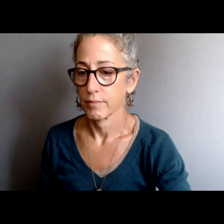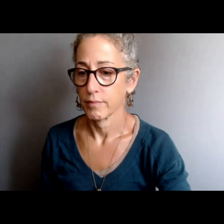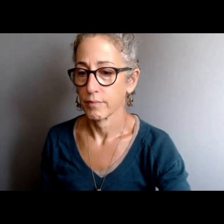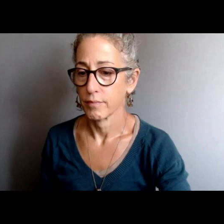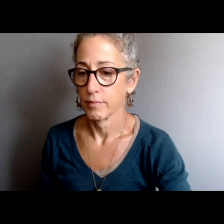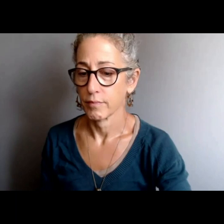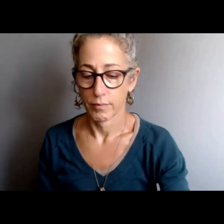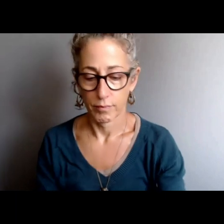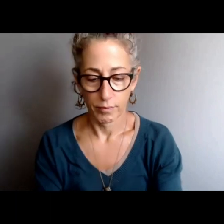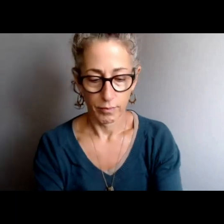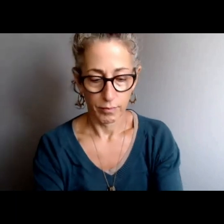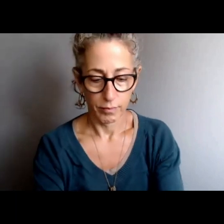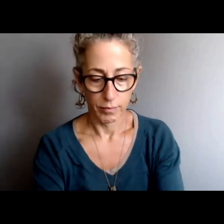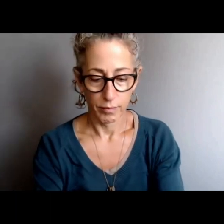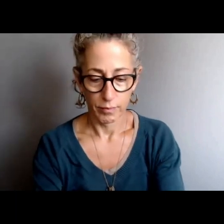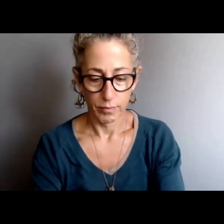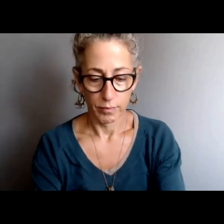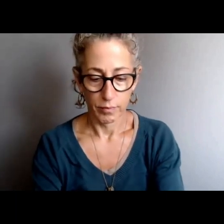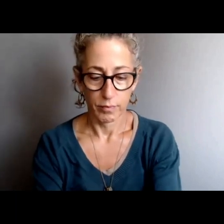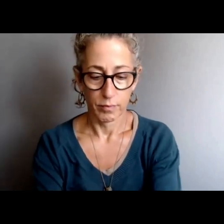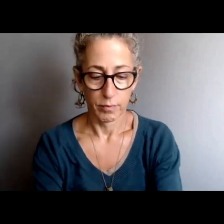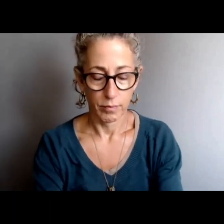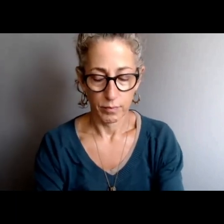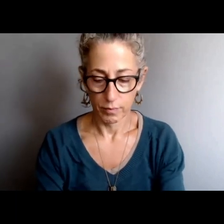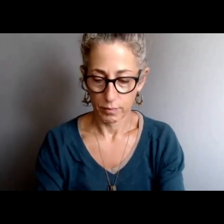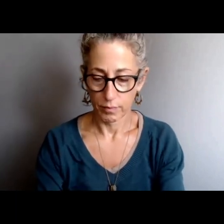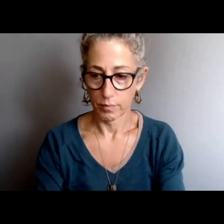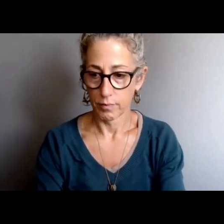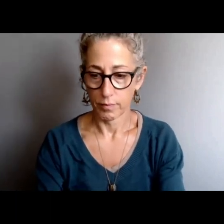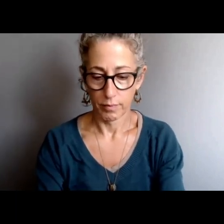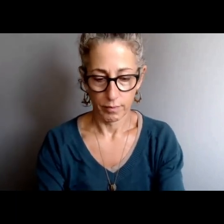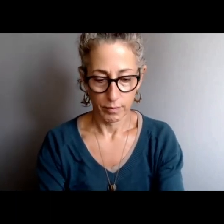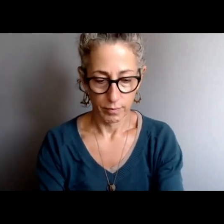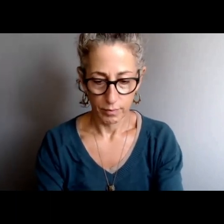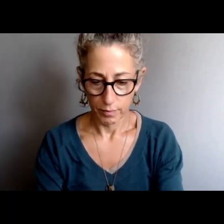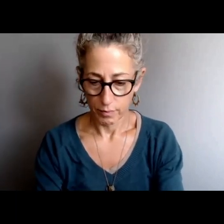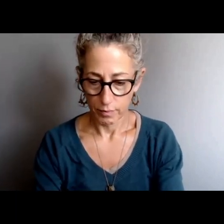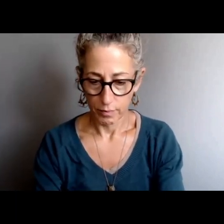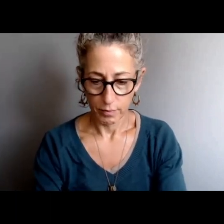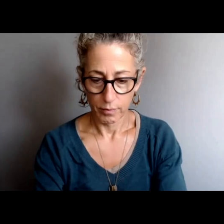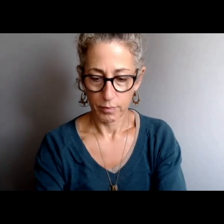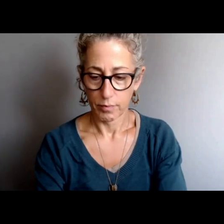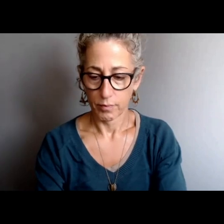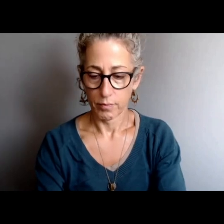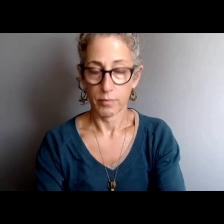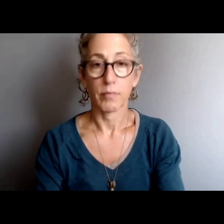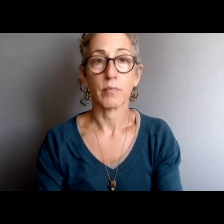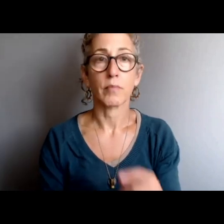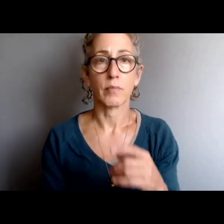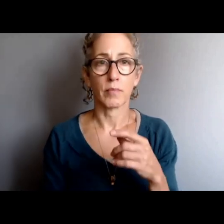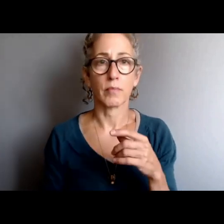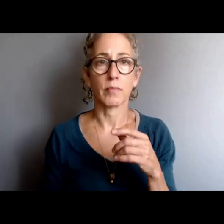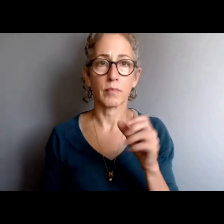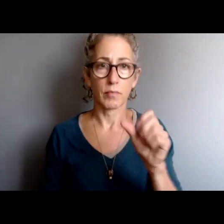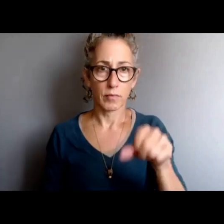Thank you, Mike. Sure. I think this is when we talked about the findings that we reviewed, and